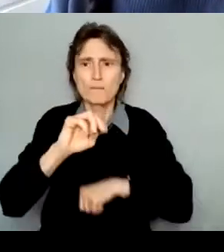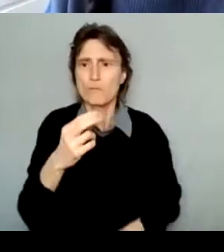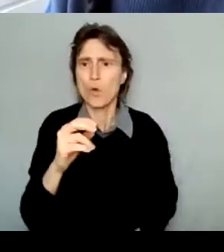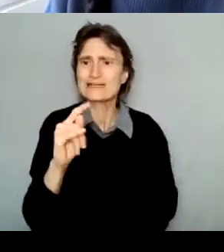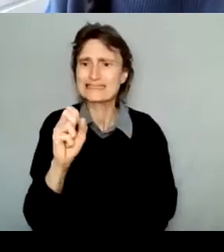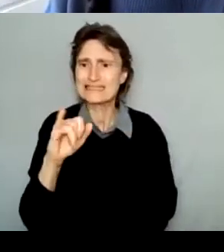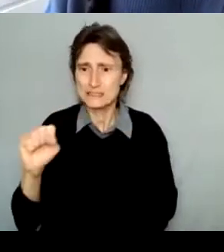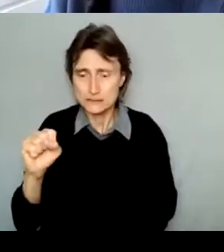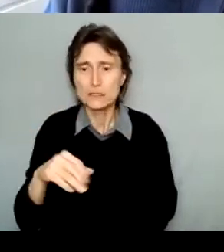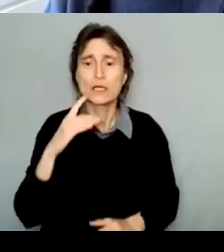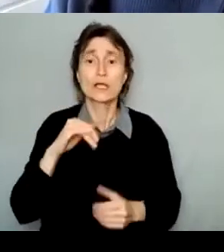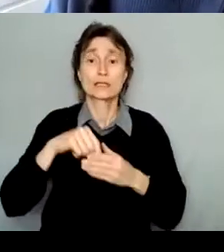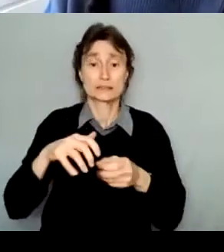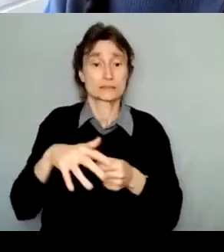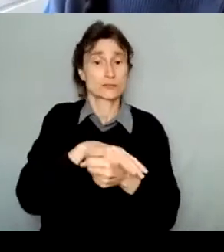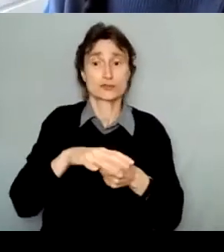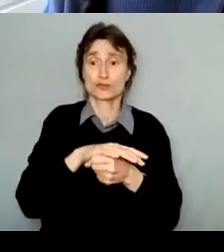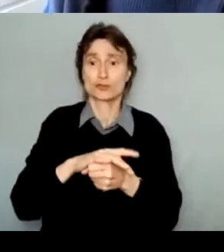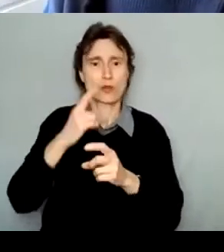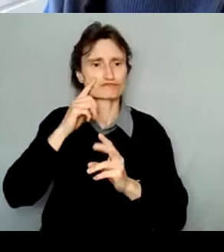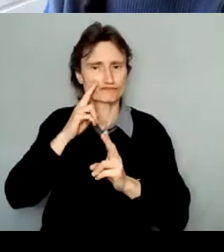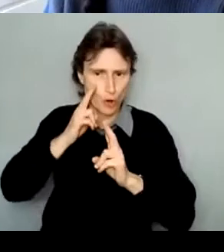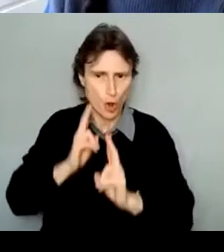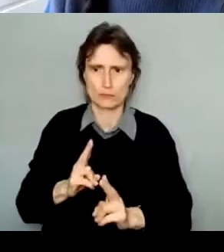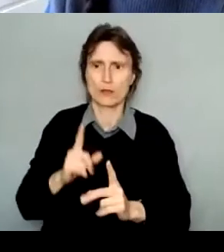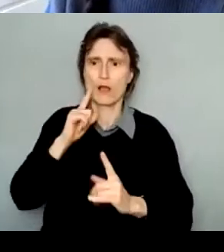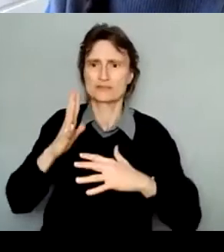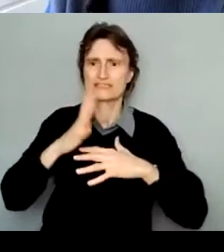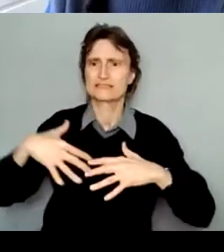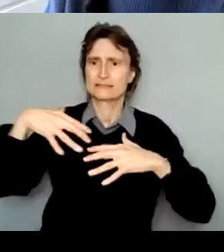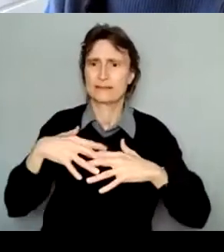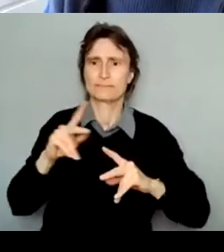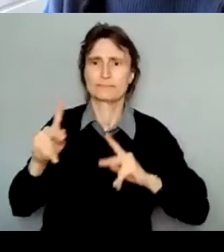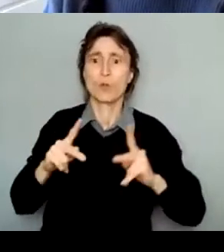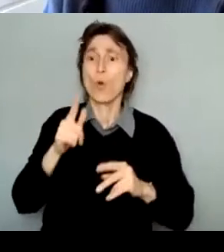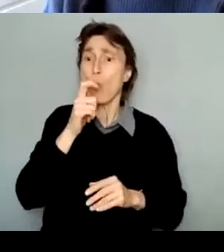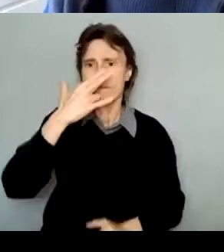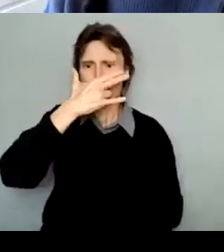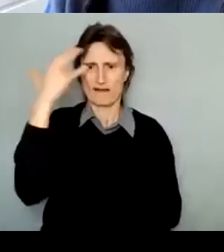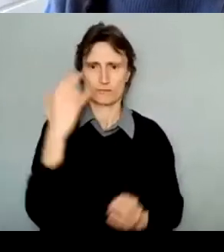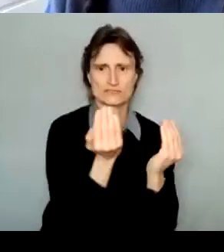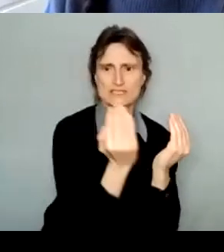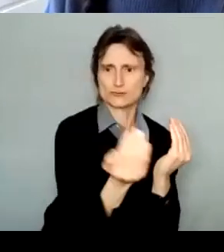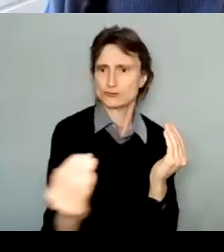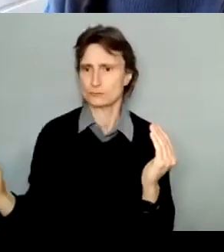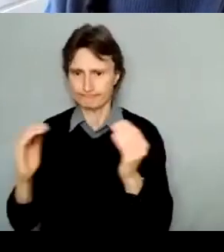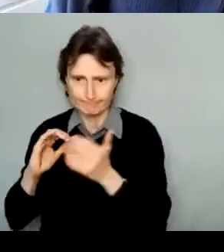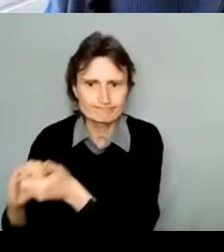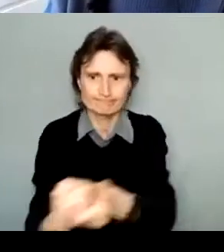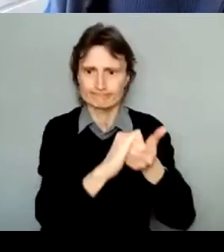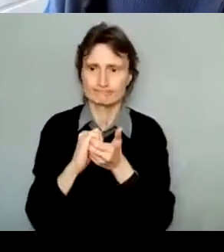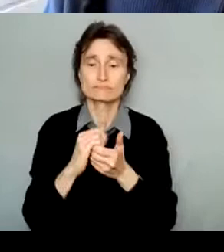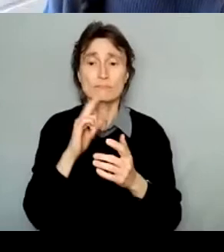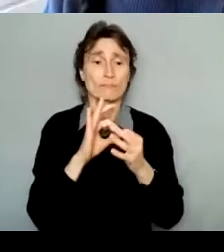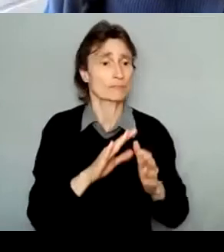moment to acknowledge that this is the traditional and ancestral territory of the Nitsitapi or Blackfoot nations which include the Siksika,